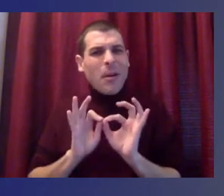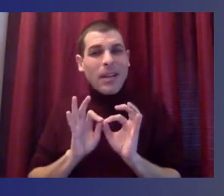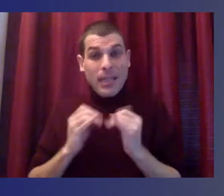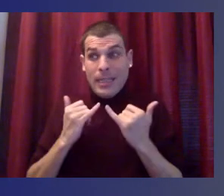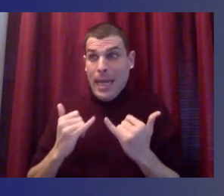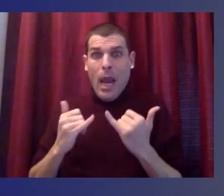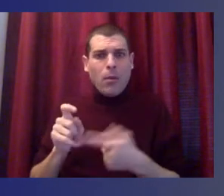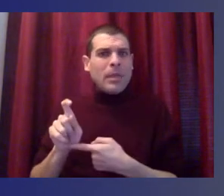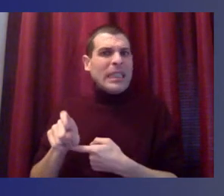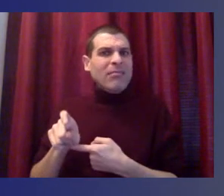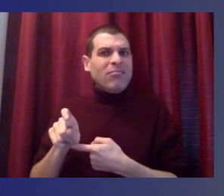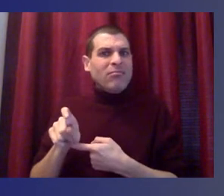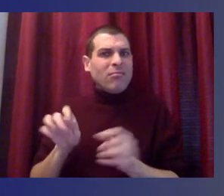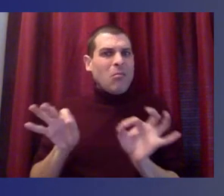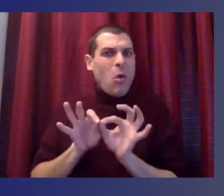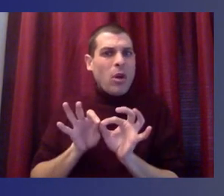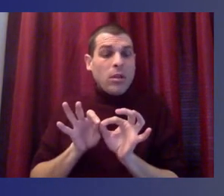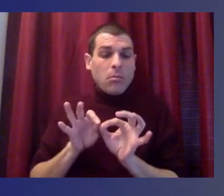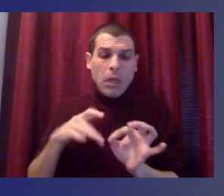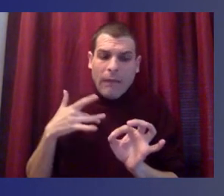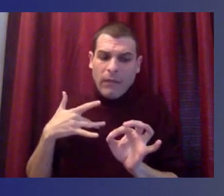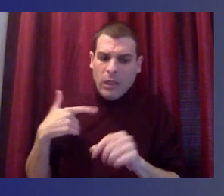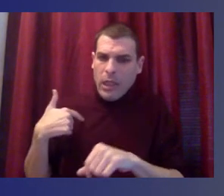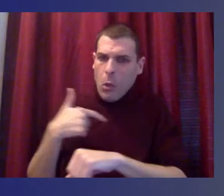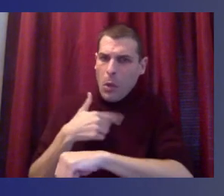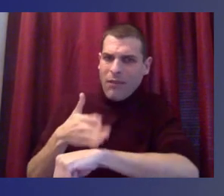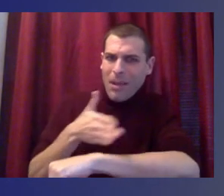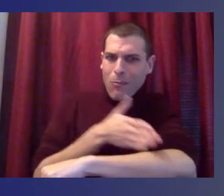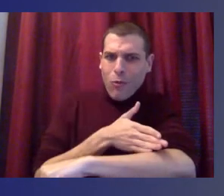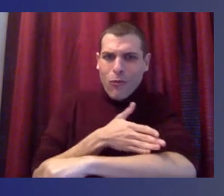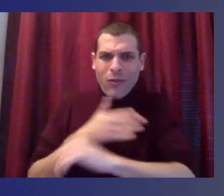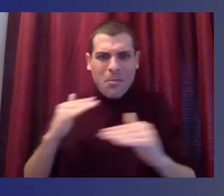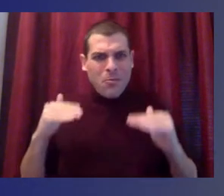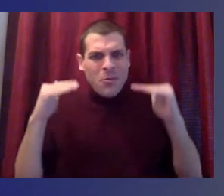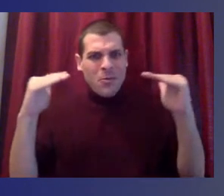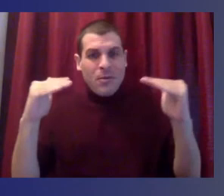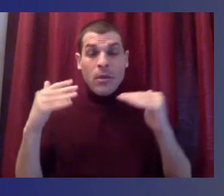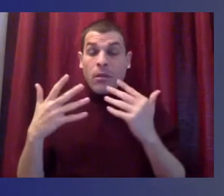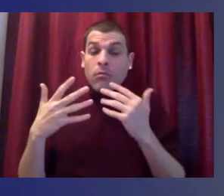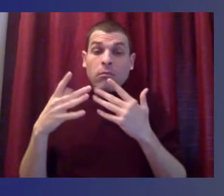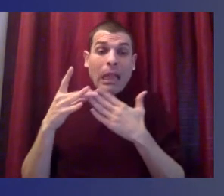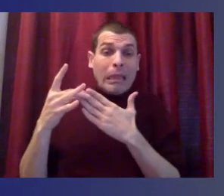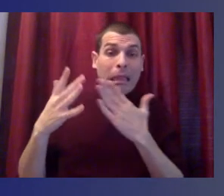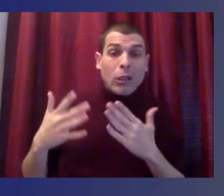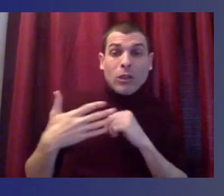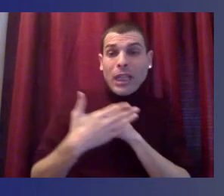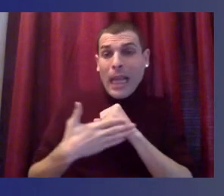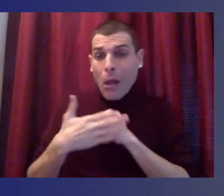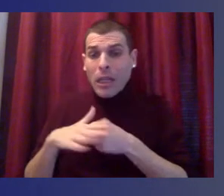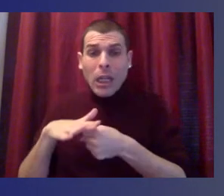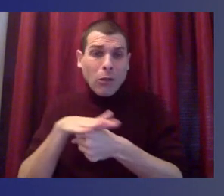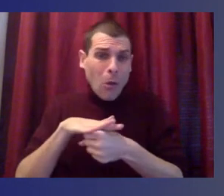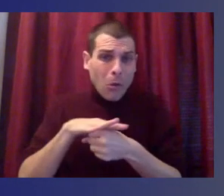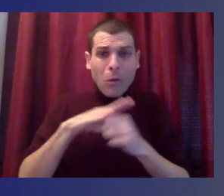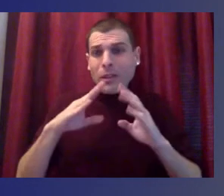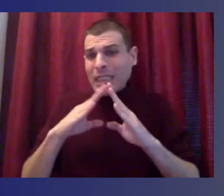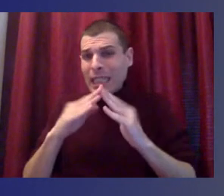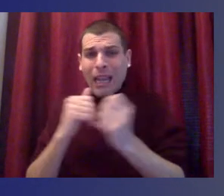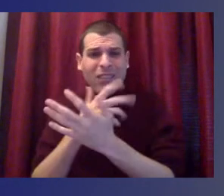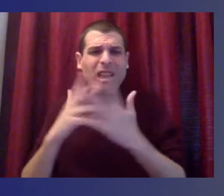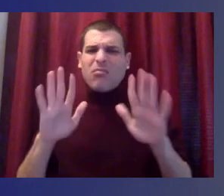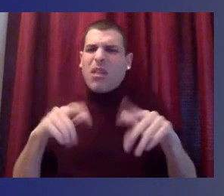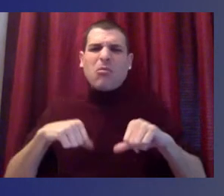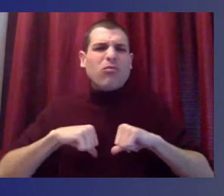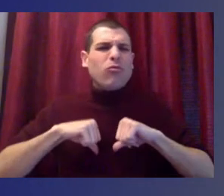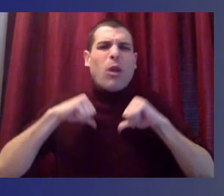ever improved, you know, with our local, our county leaders and other partners. So I'm really proud of that. Through it